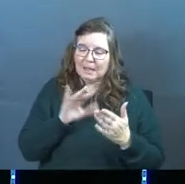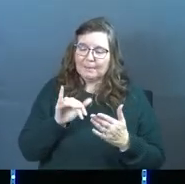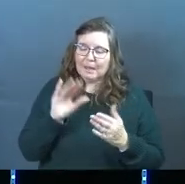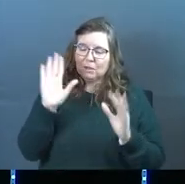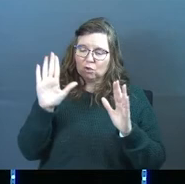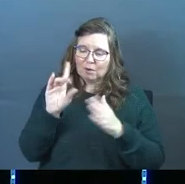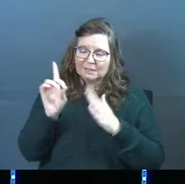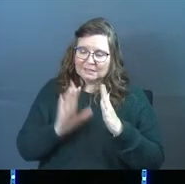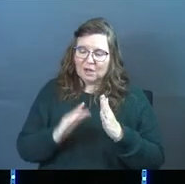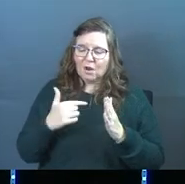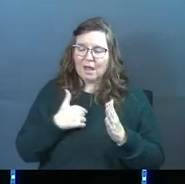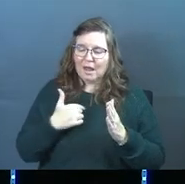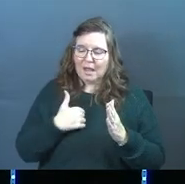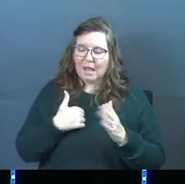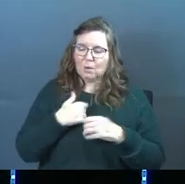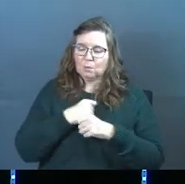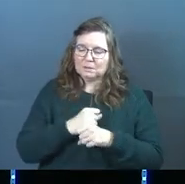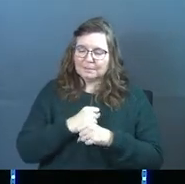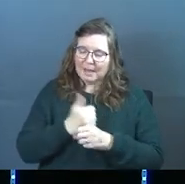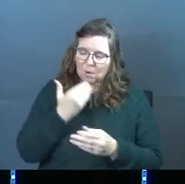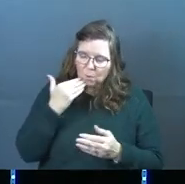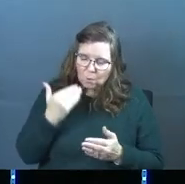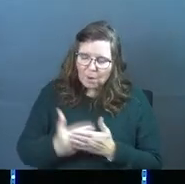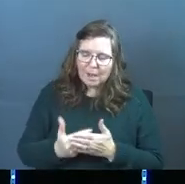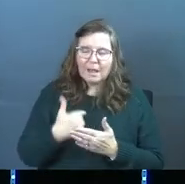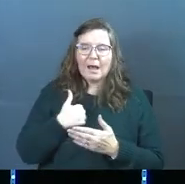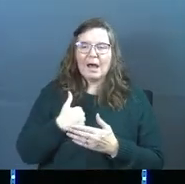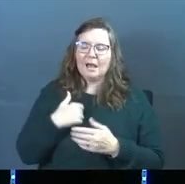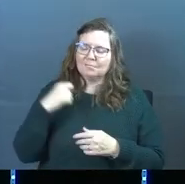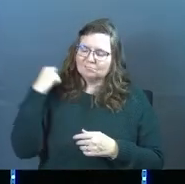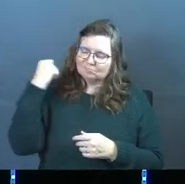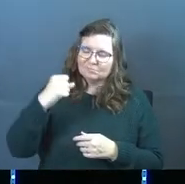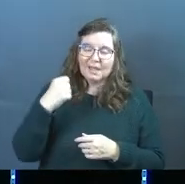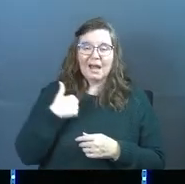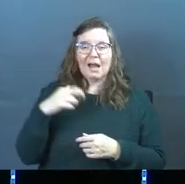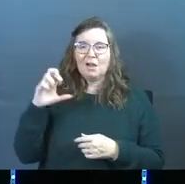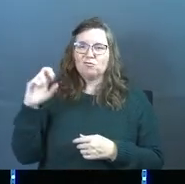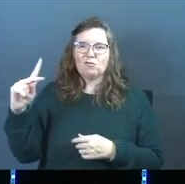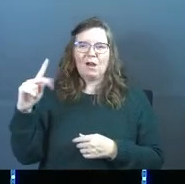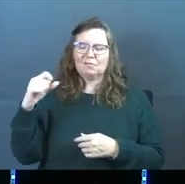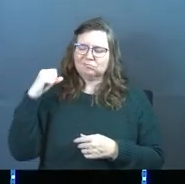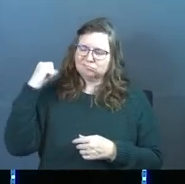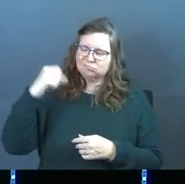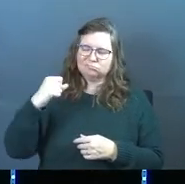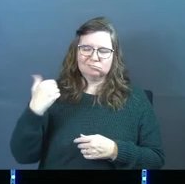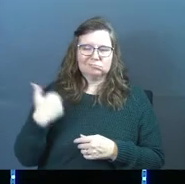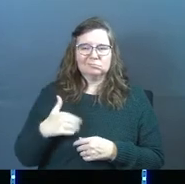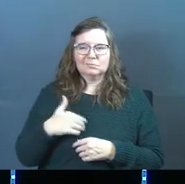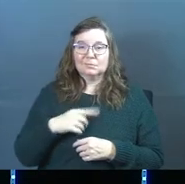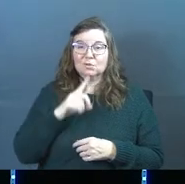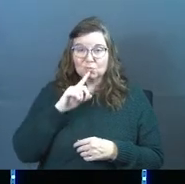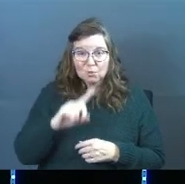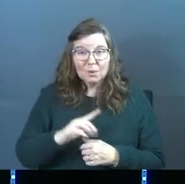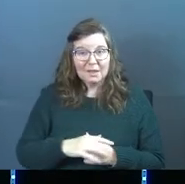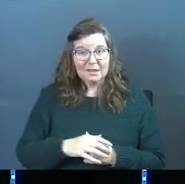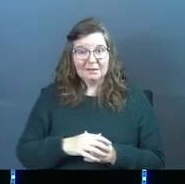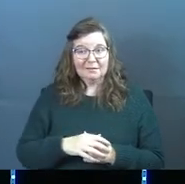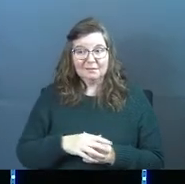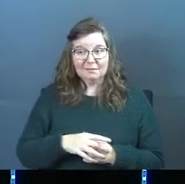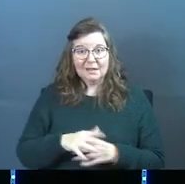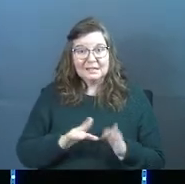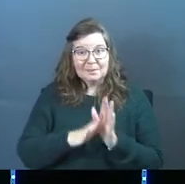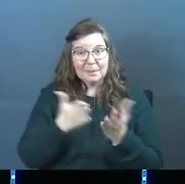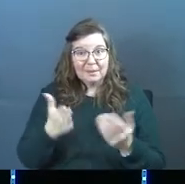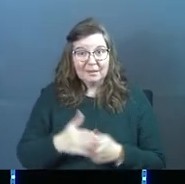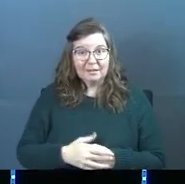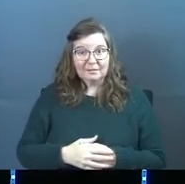by the great designer. And I was made well. I rock. Say, I rock. I rock. Truly. It's